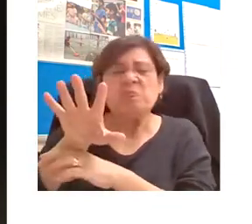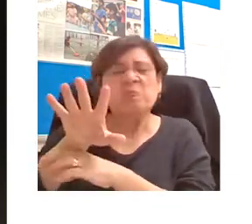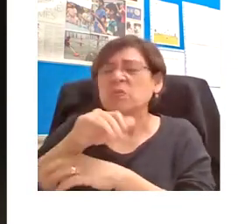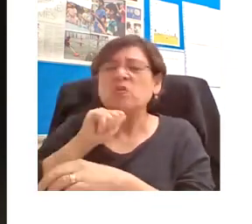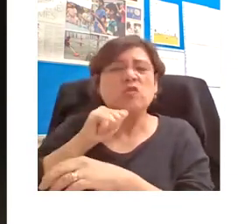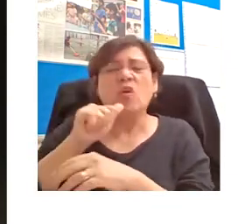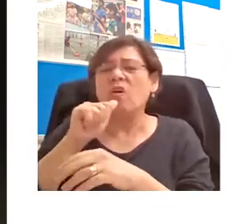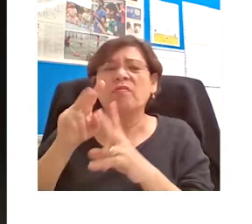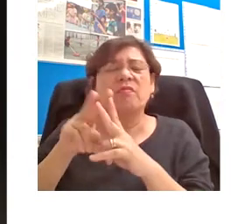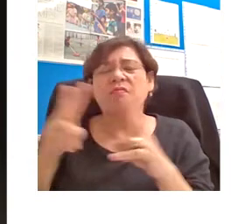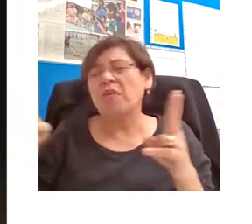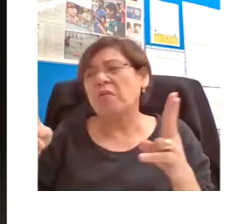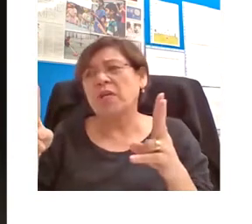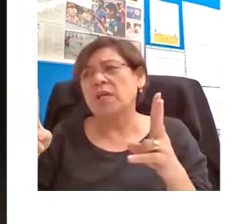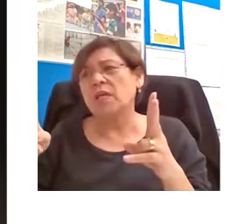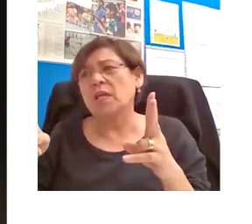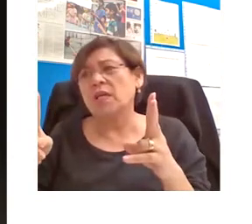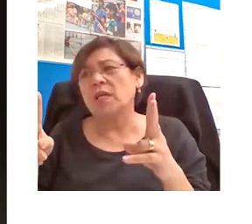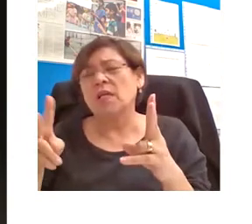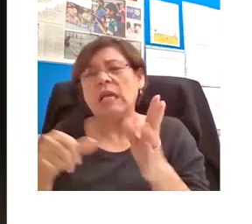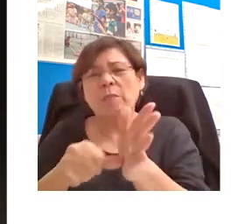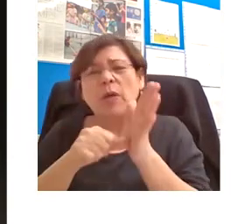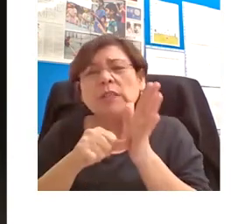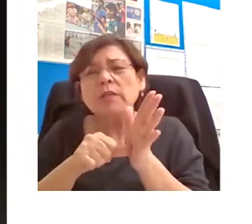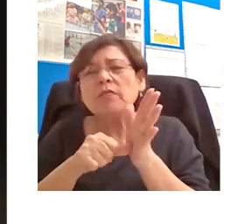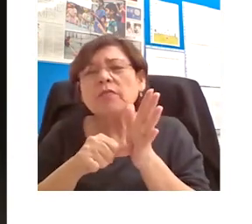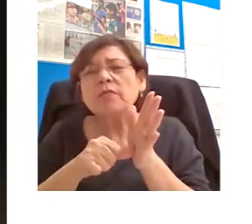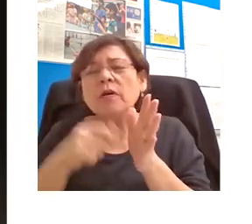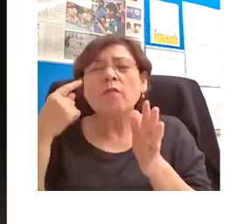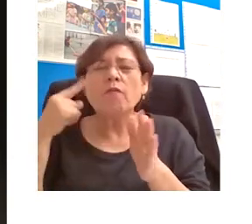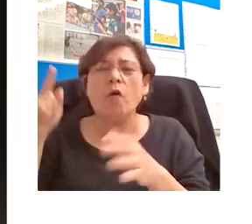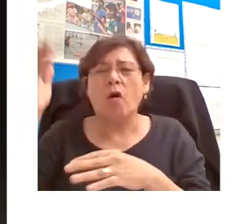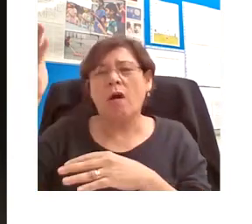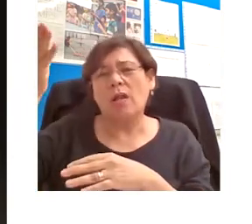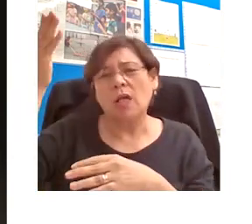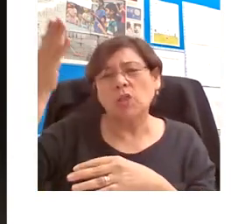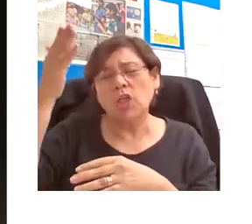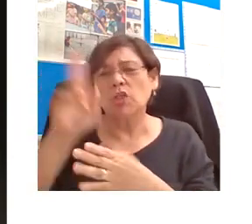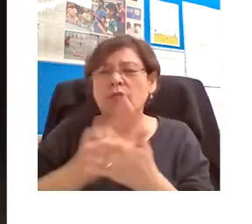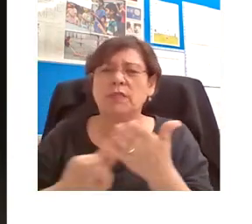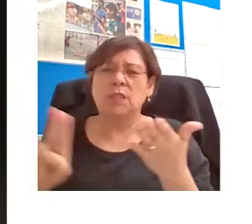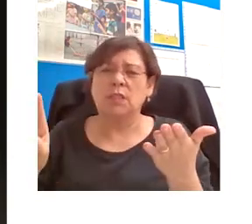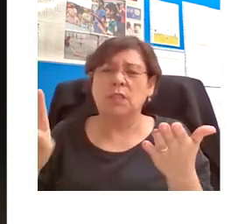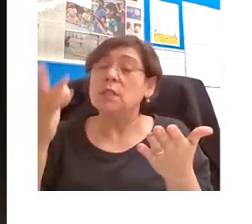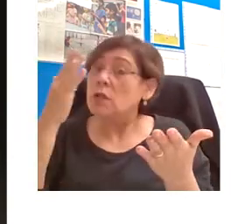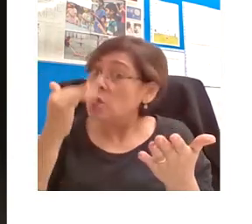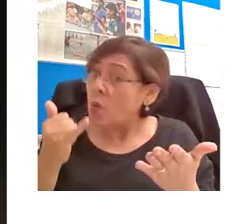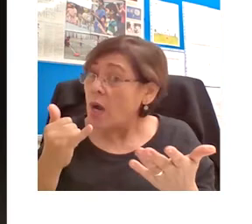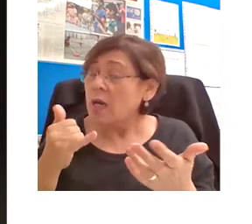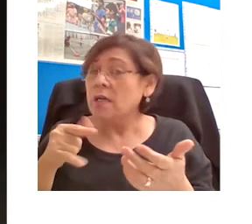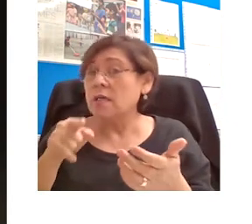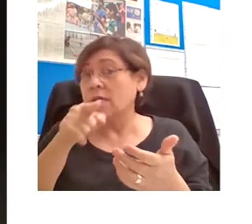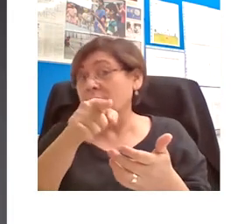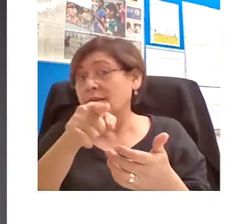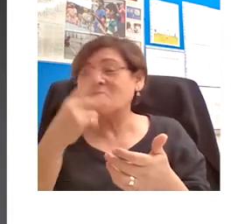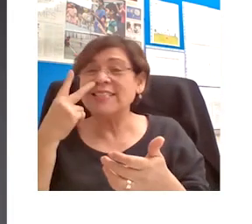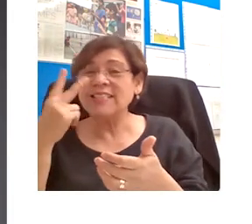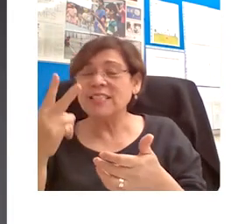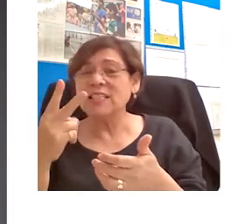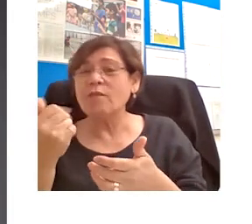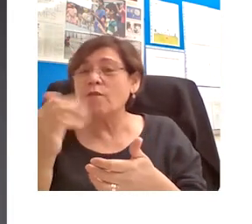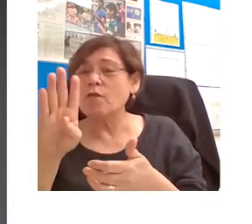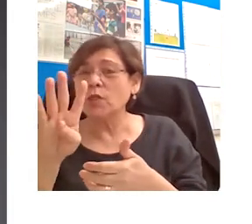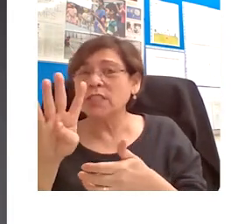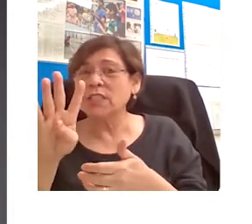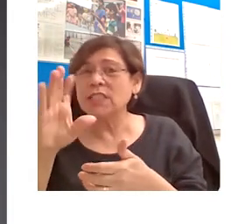the standard mode of transmission within the university, the lecture, which is why this image from the 14th century still